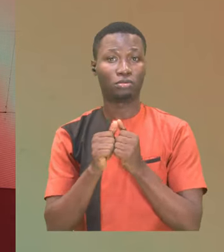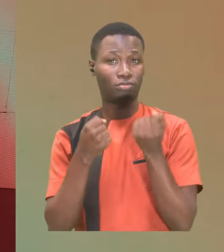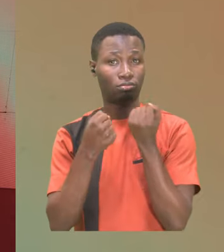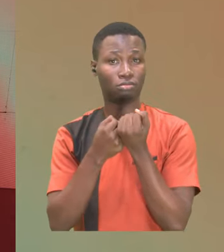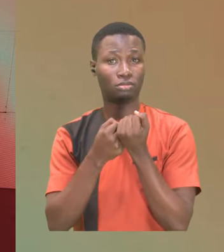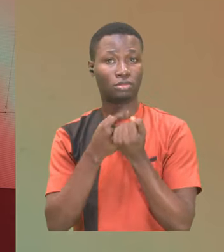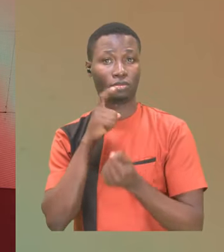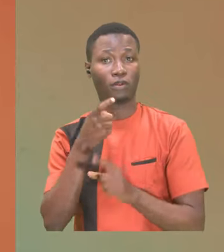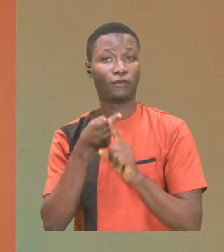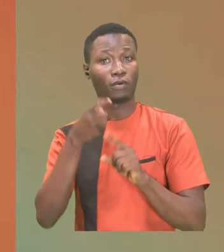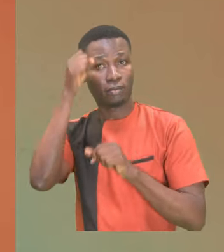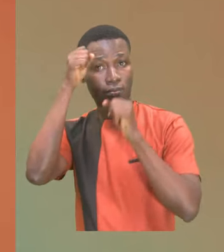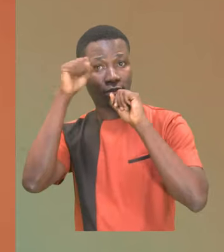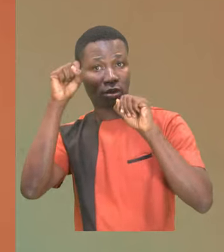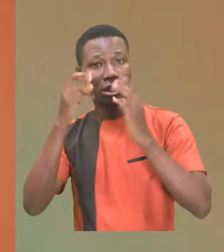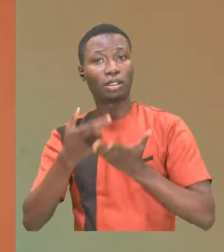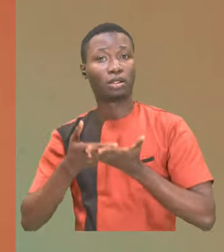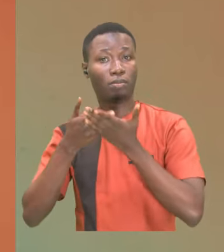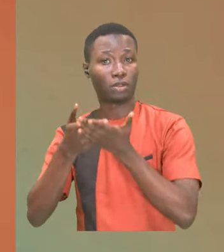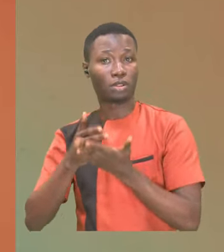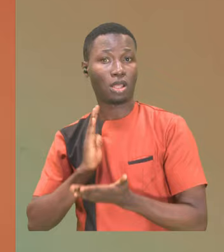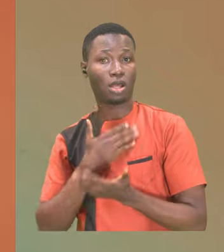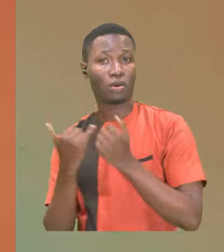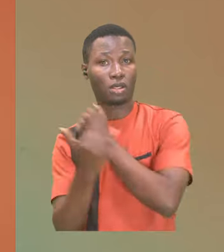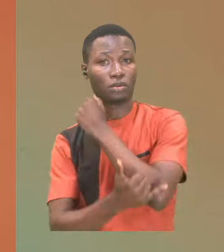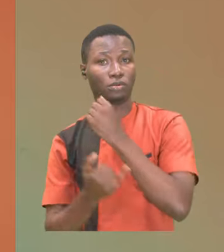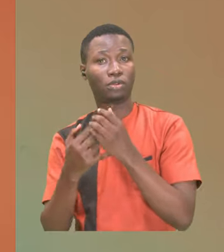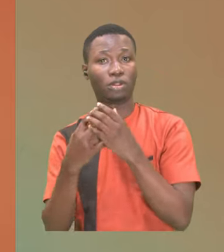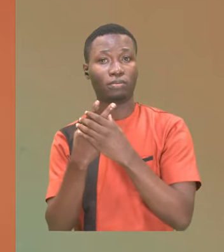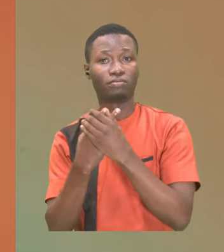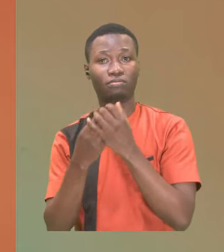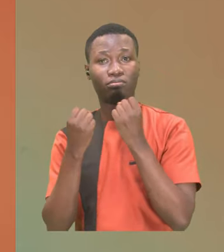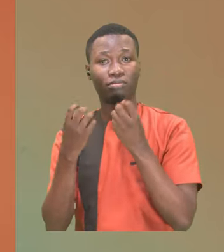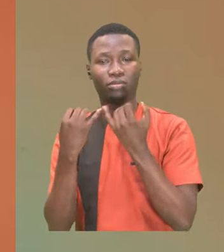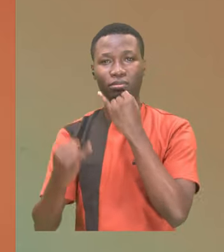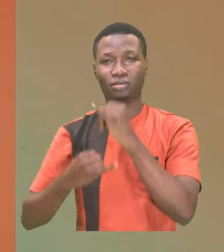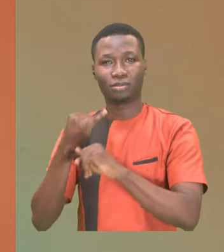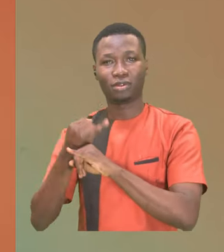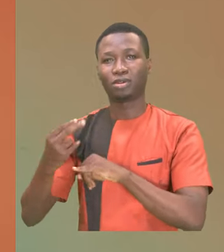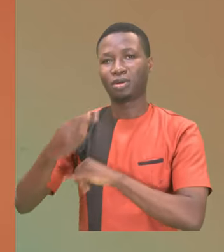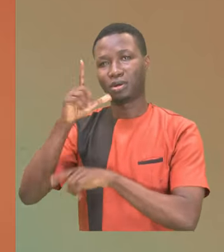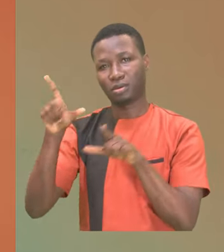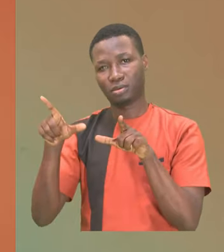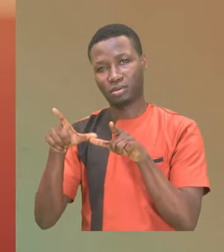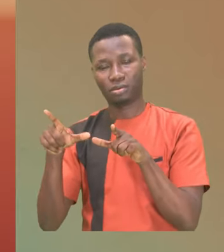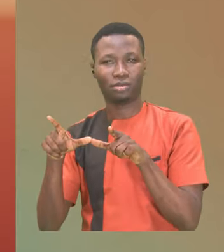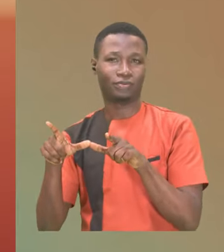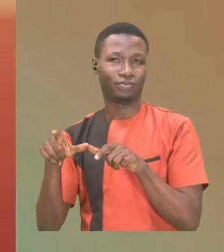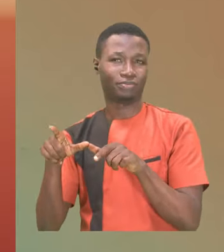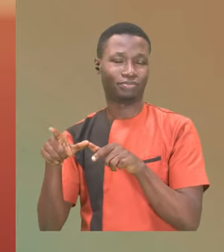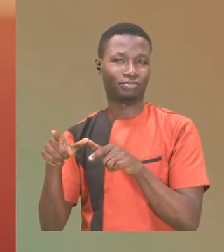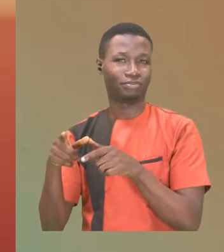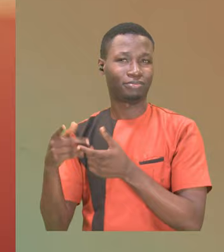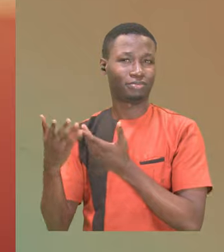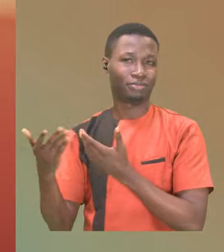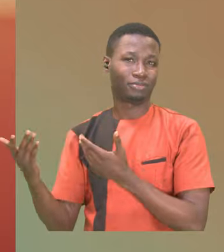of Mr. President, represented our country in sensitive, high-level international engagements. I've